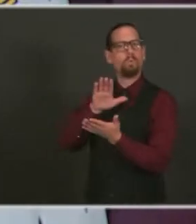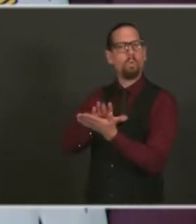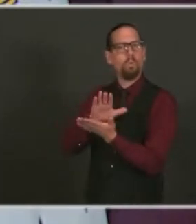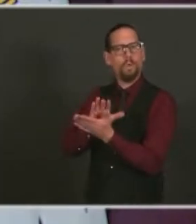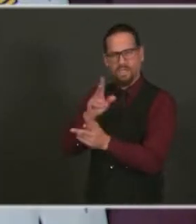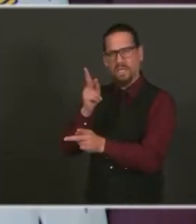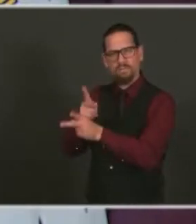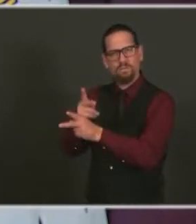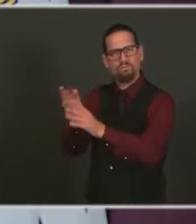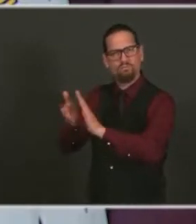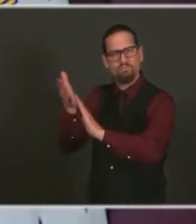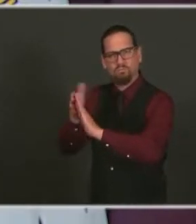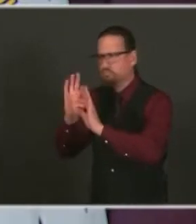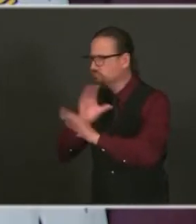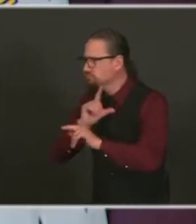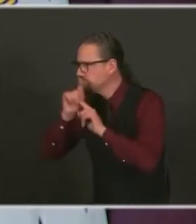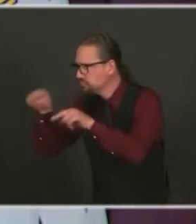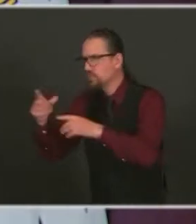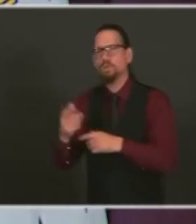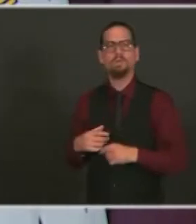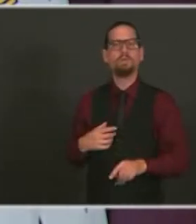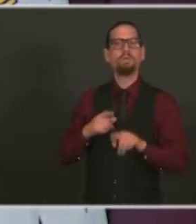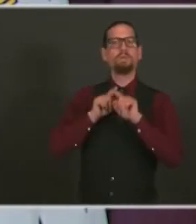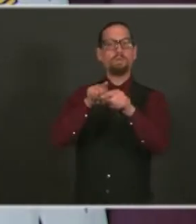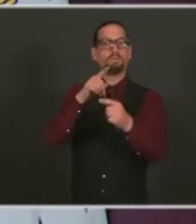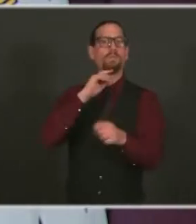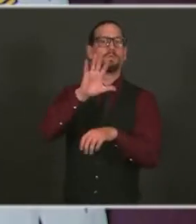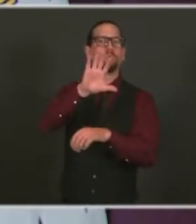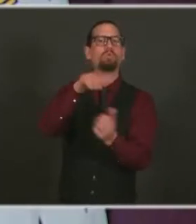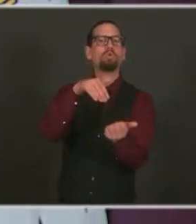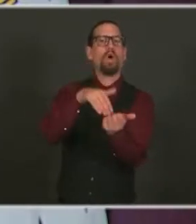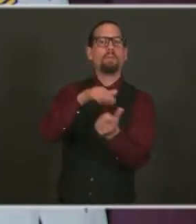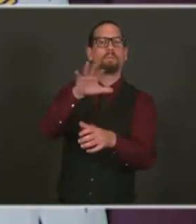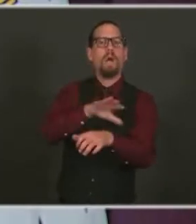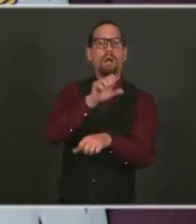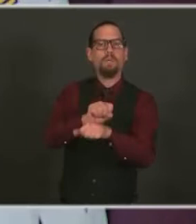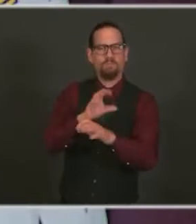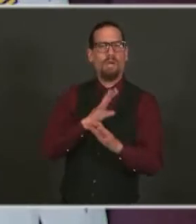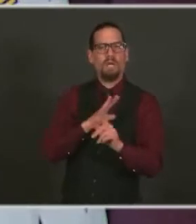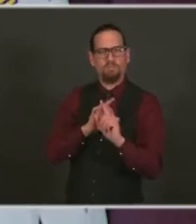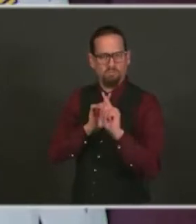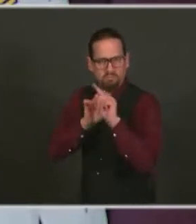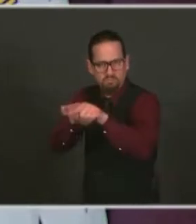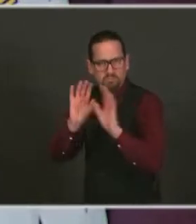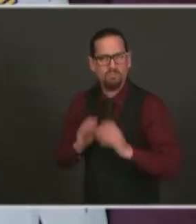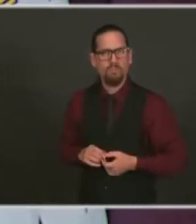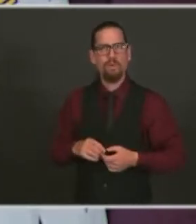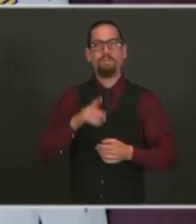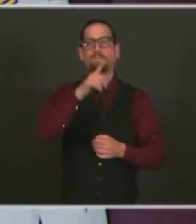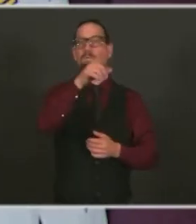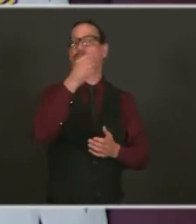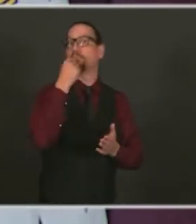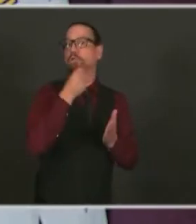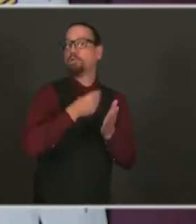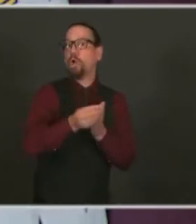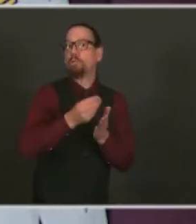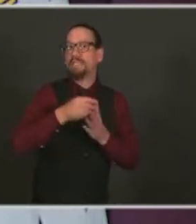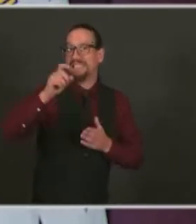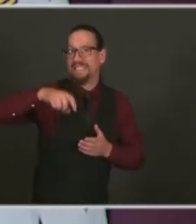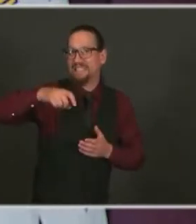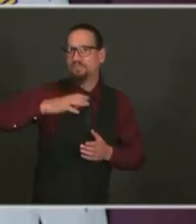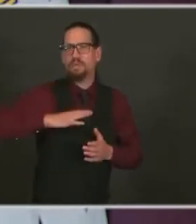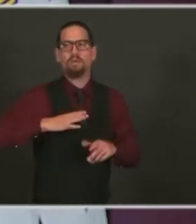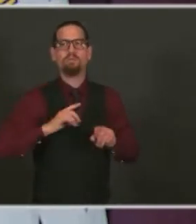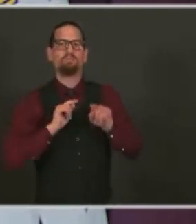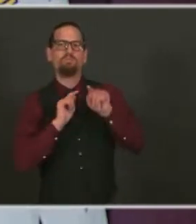going out to dinner with 10 of your friends, going out to a party, having people over for Halloween, not